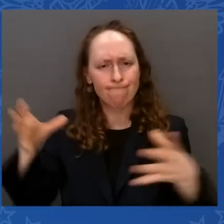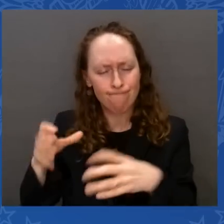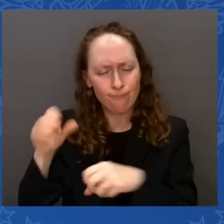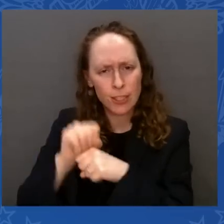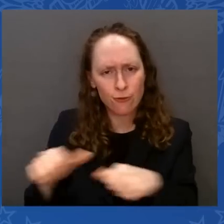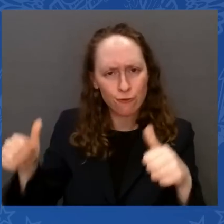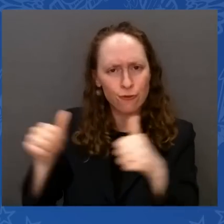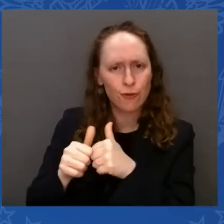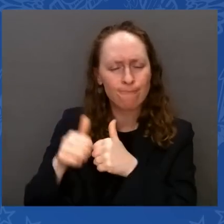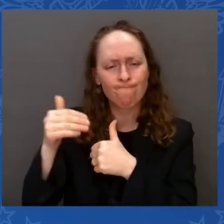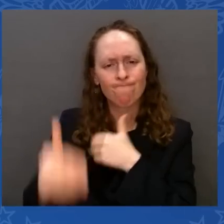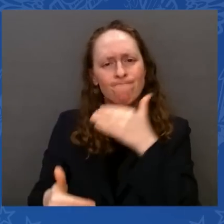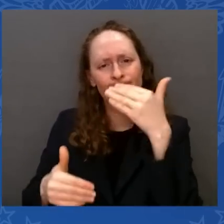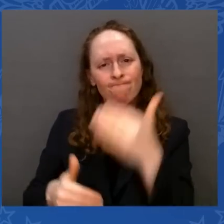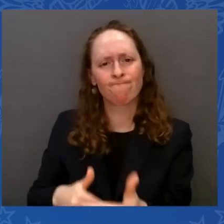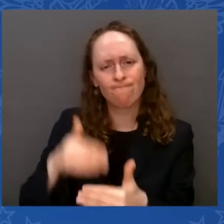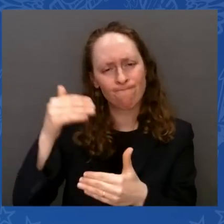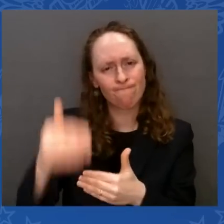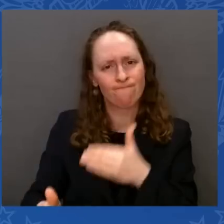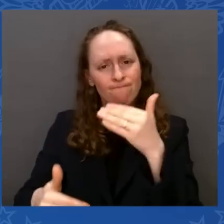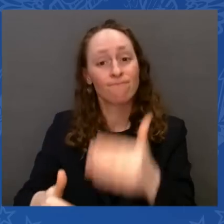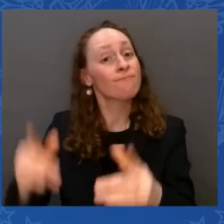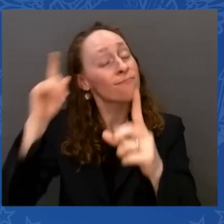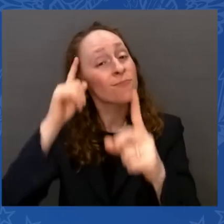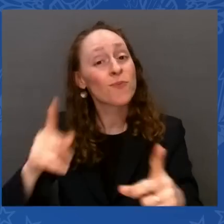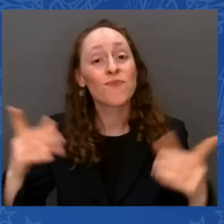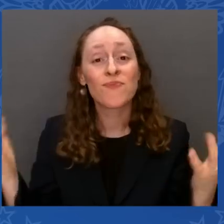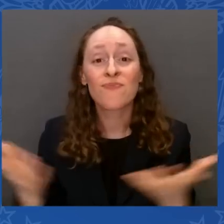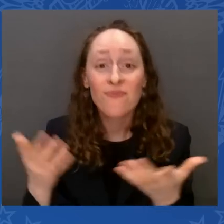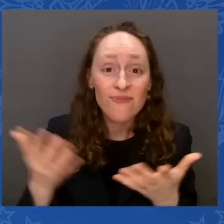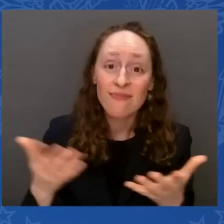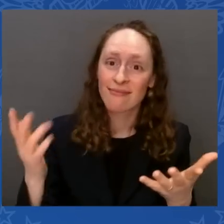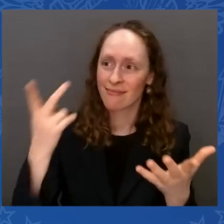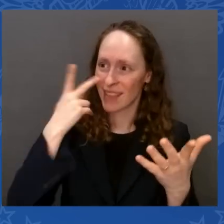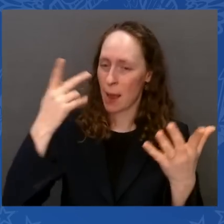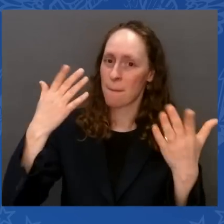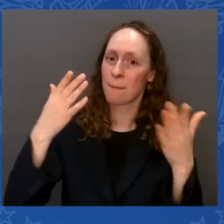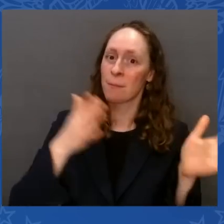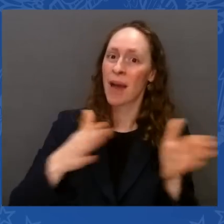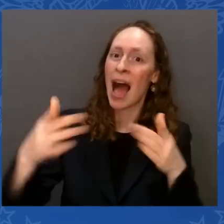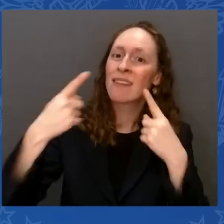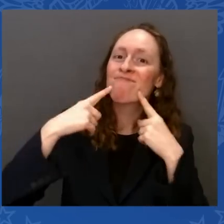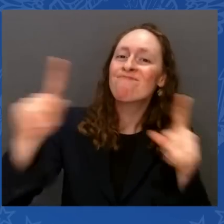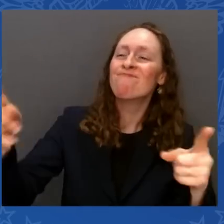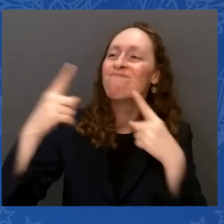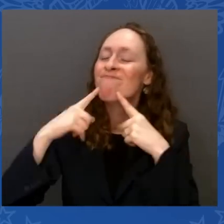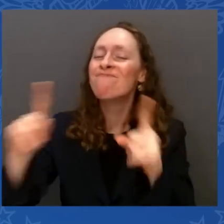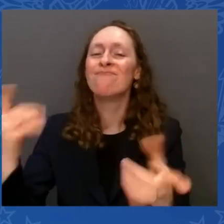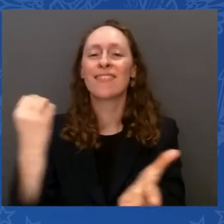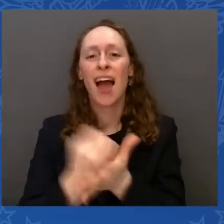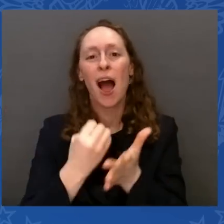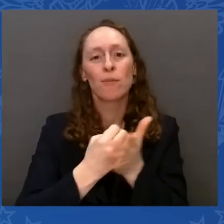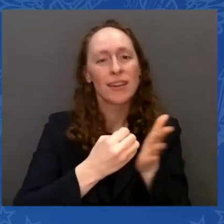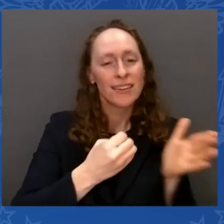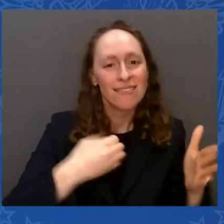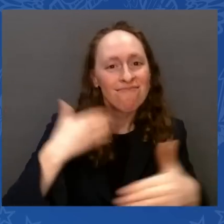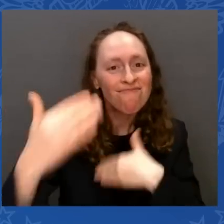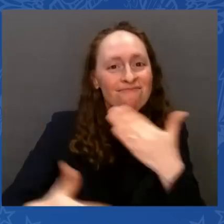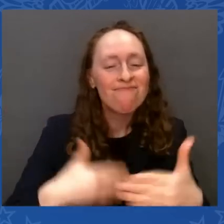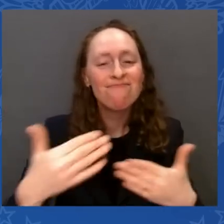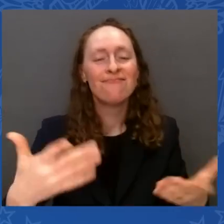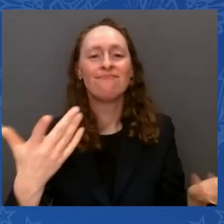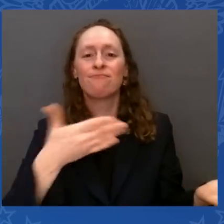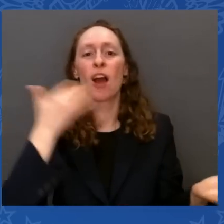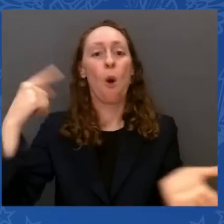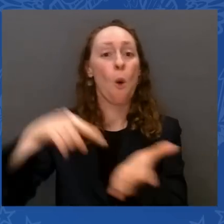working. It's growing the economy. It's reducing the deficit. It's fiscally responsible. But we've got more to do.